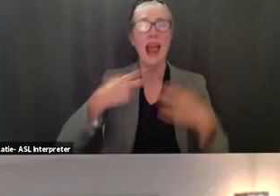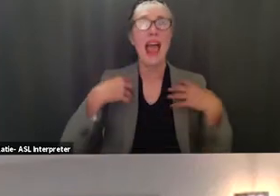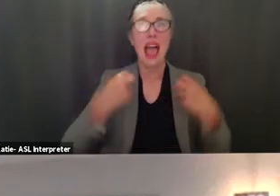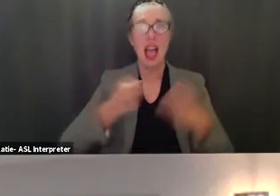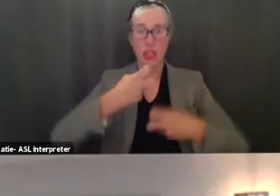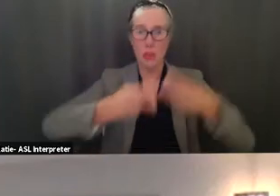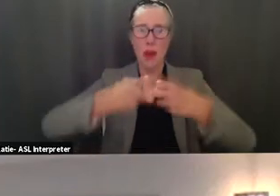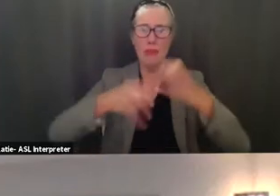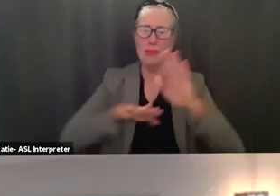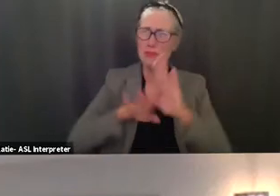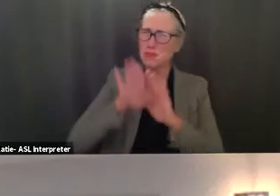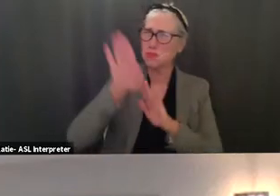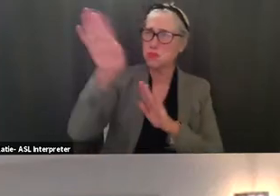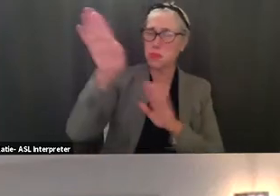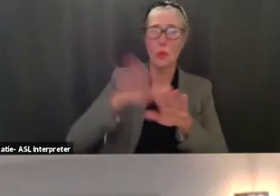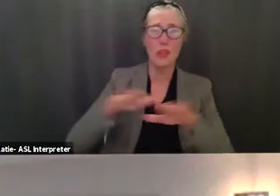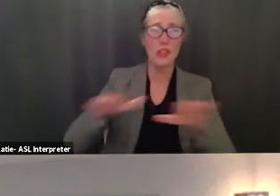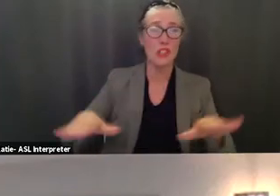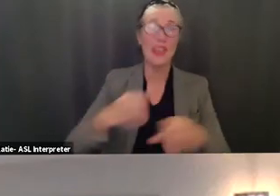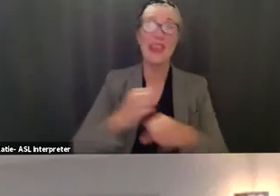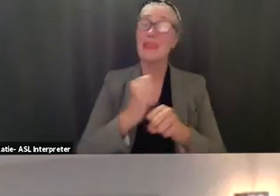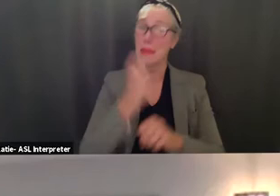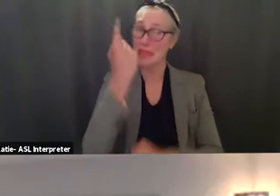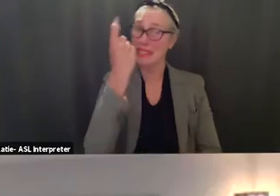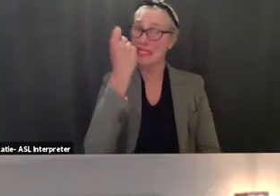make it make sense thank you